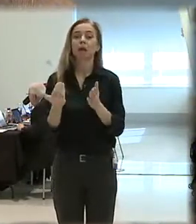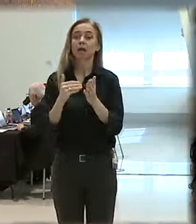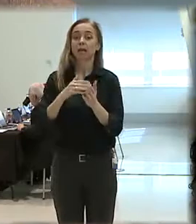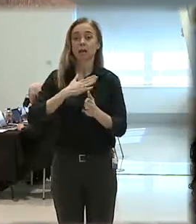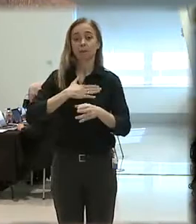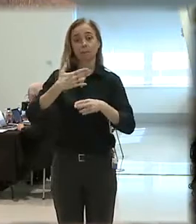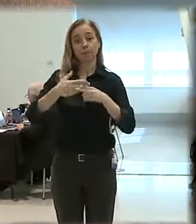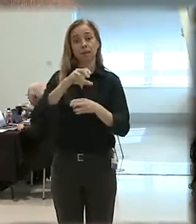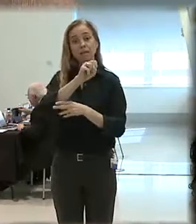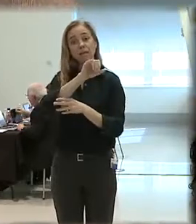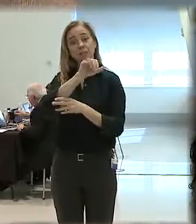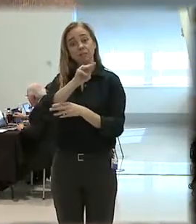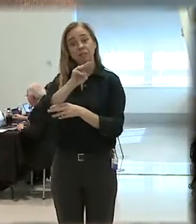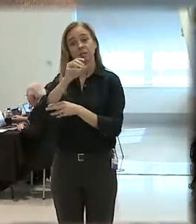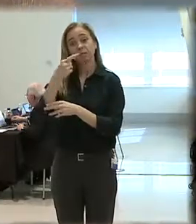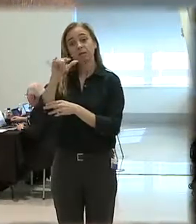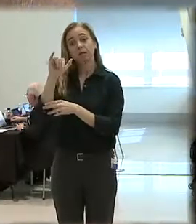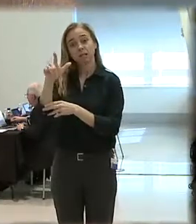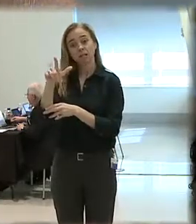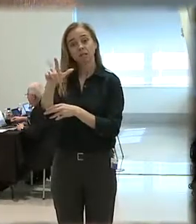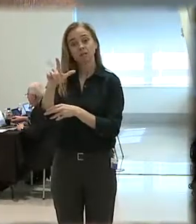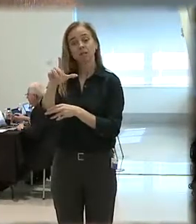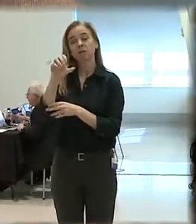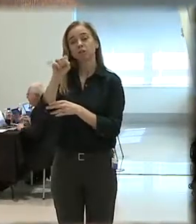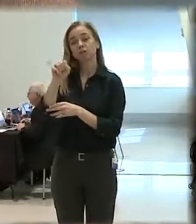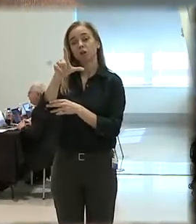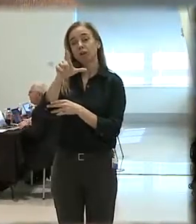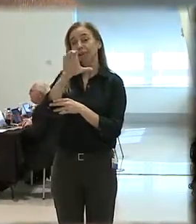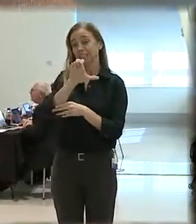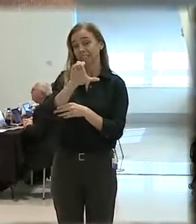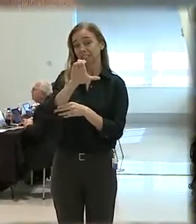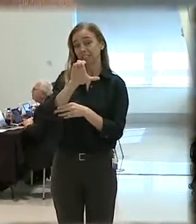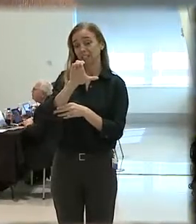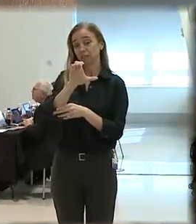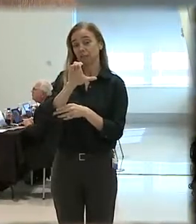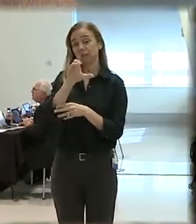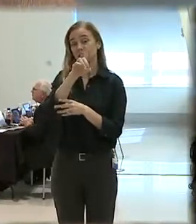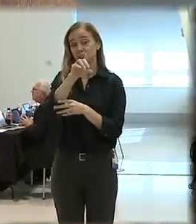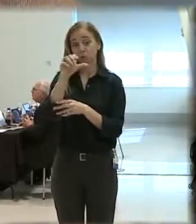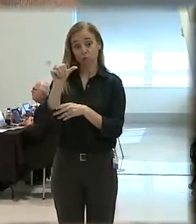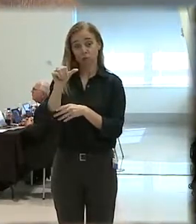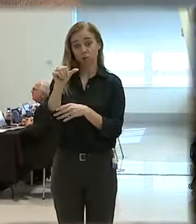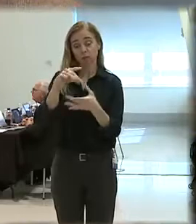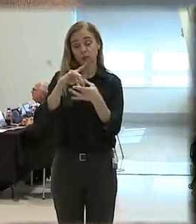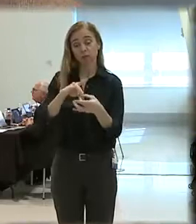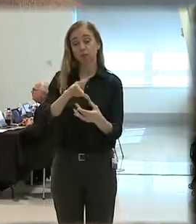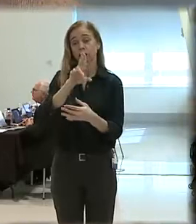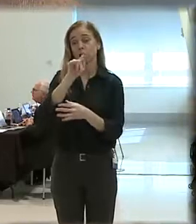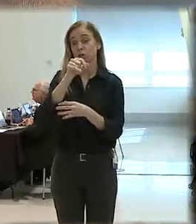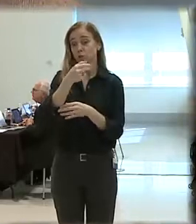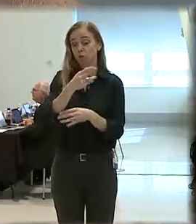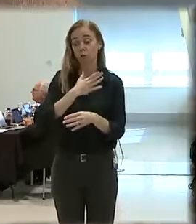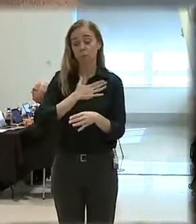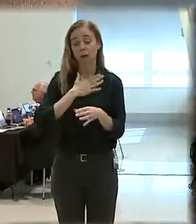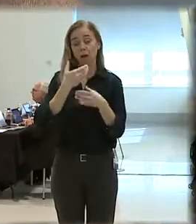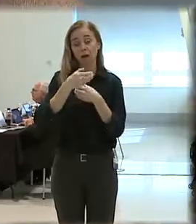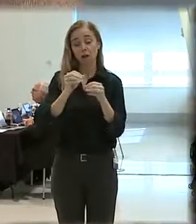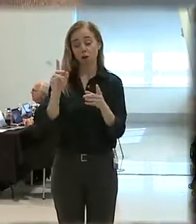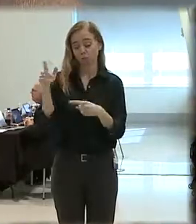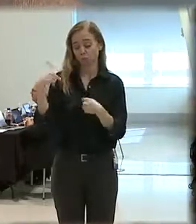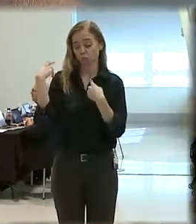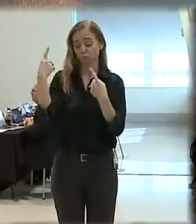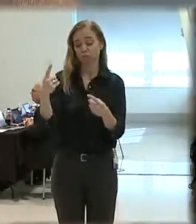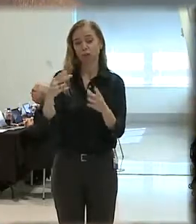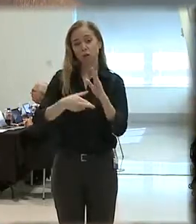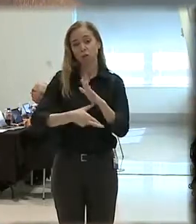Gill, and as the Salt Lake County District Attorney in the state of Utah, my office in the last four years has reviewed